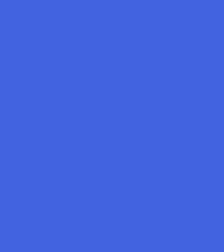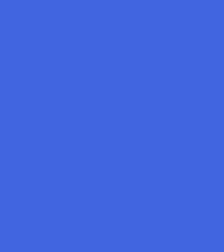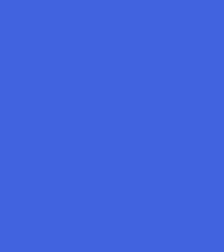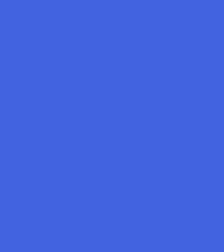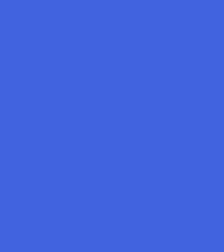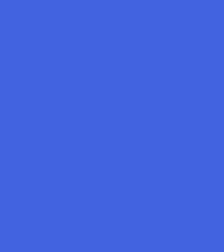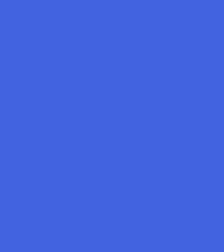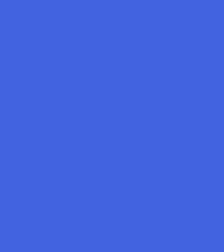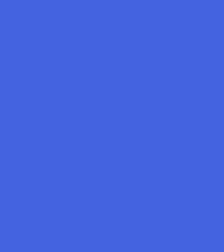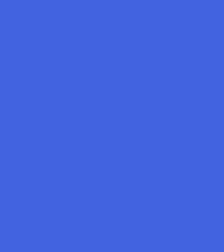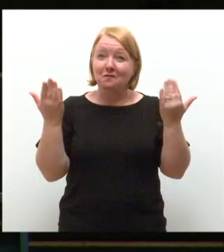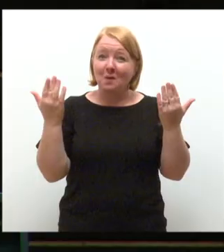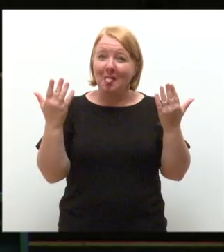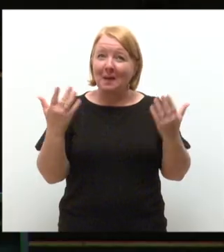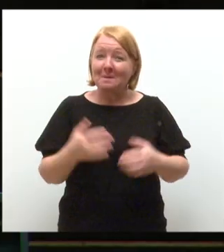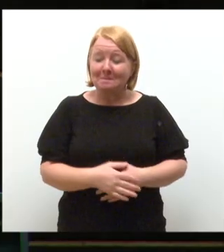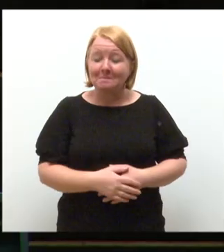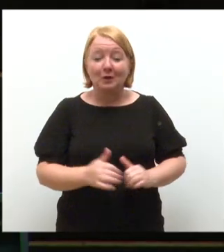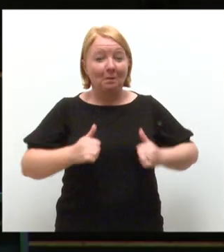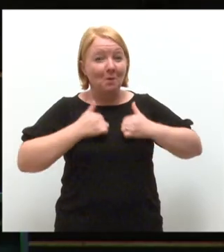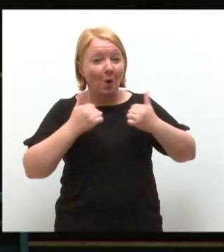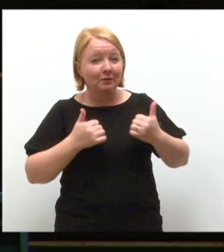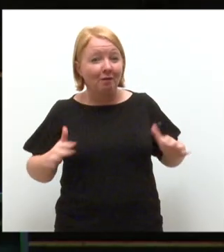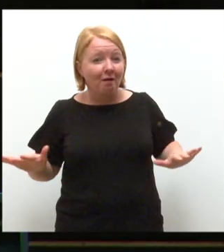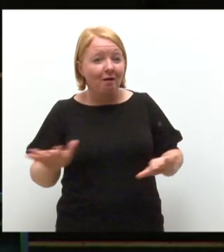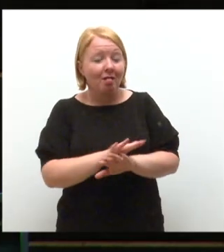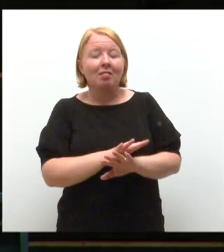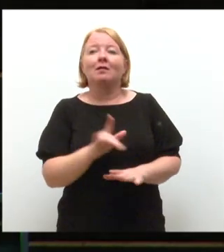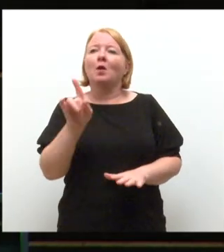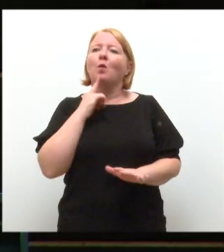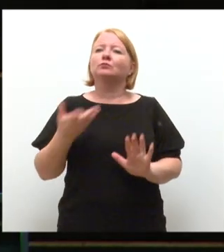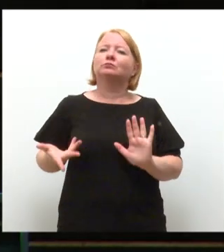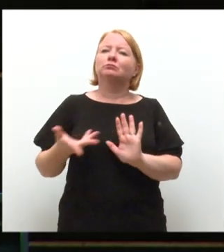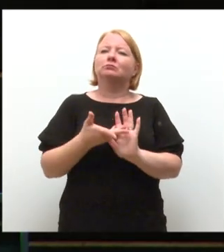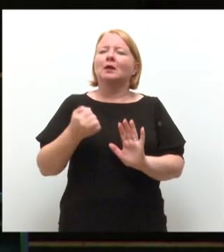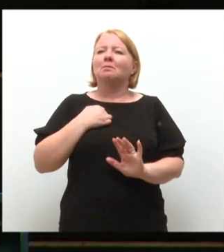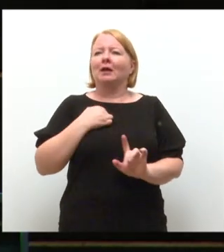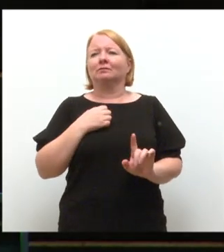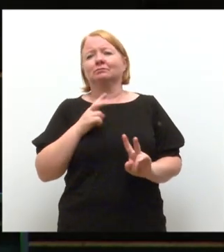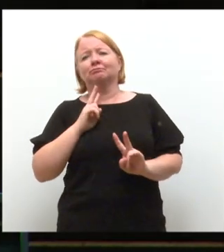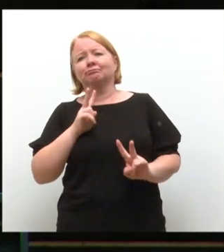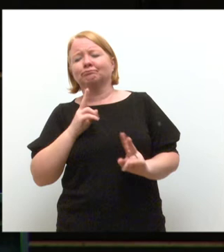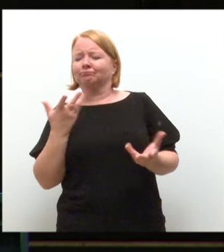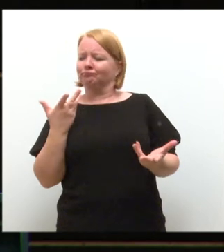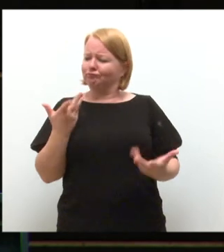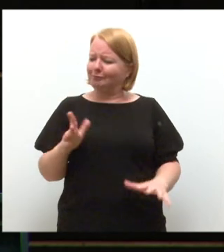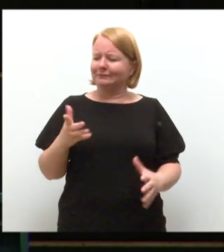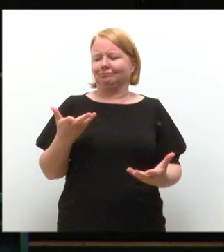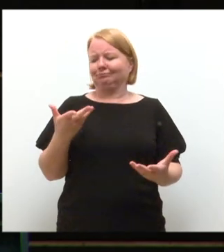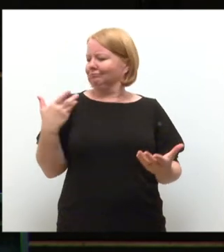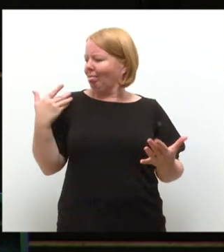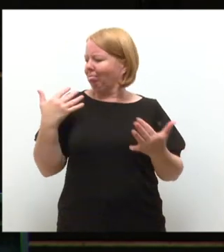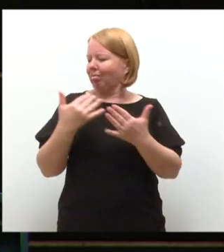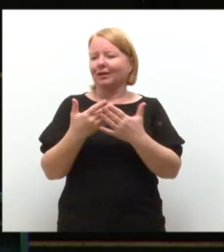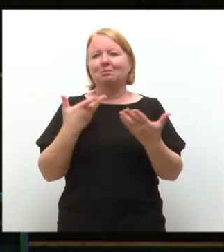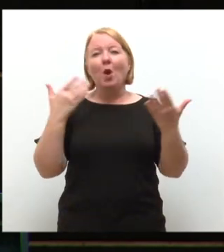Thank you for the welcome, Graeme. Good morning, everyone, and I would like to add my own voice to the chorus of welcomes you are receiving to